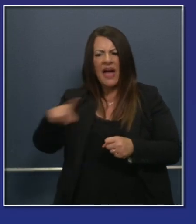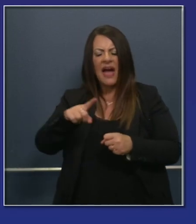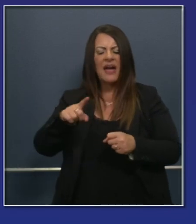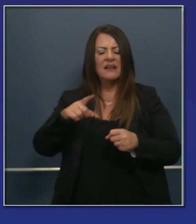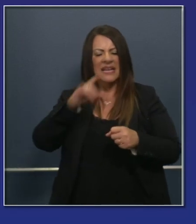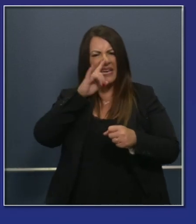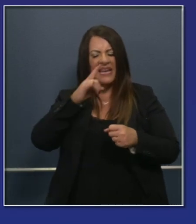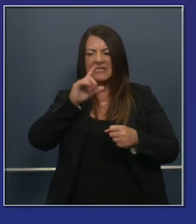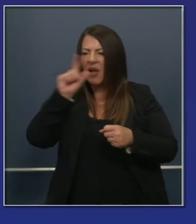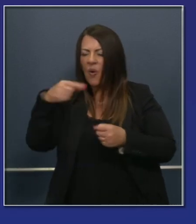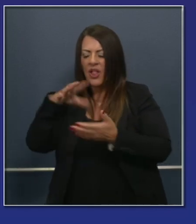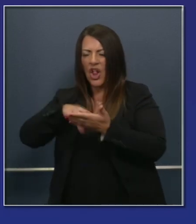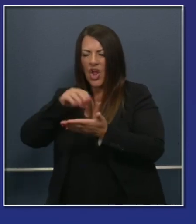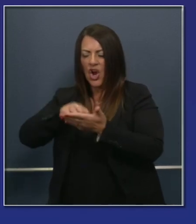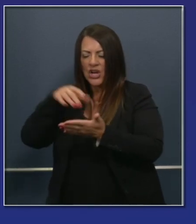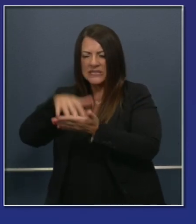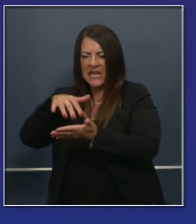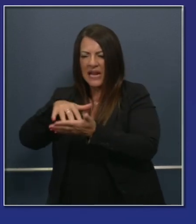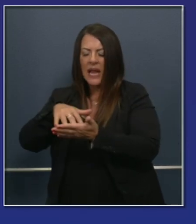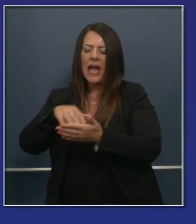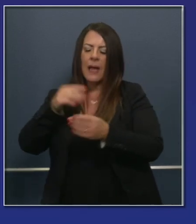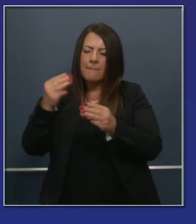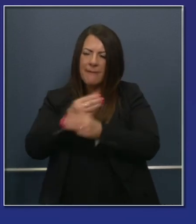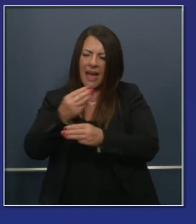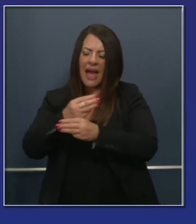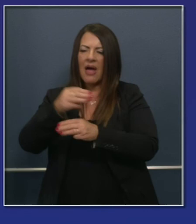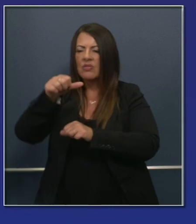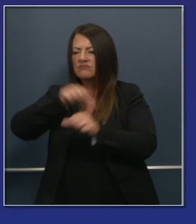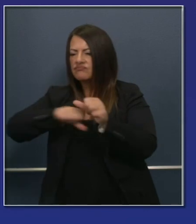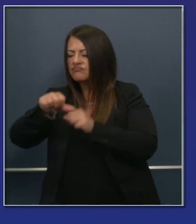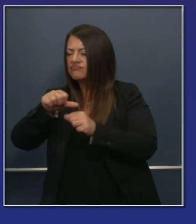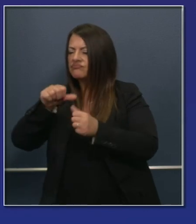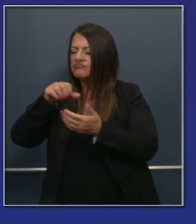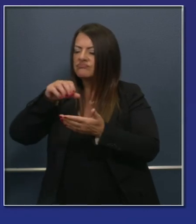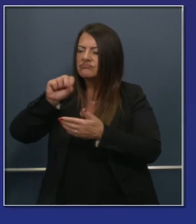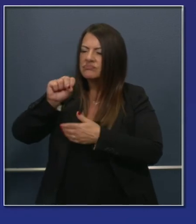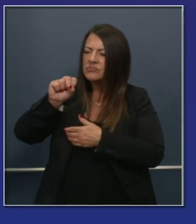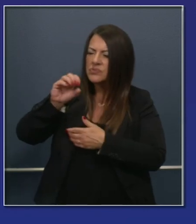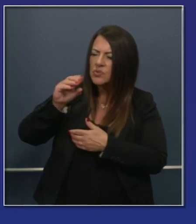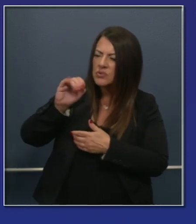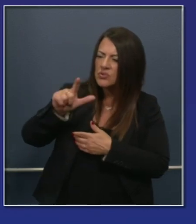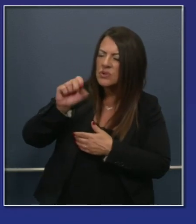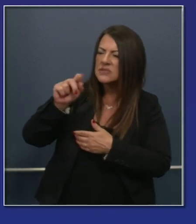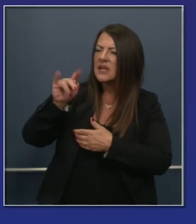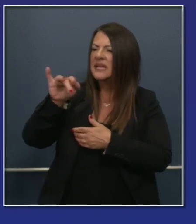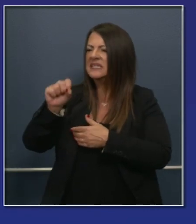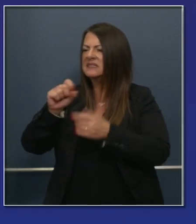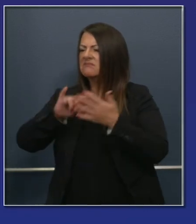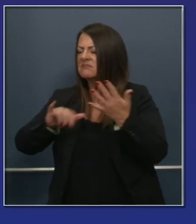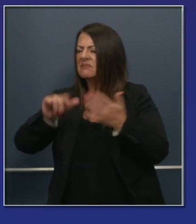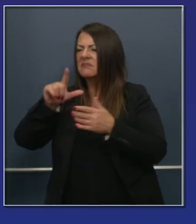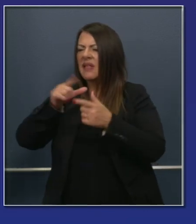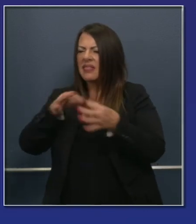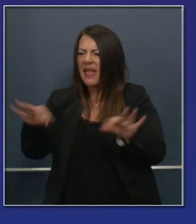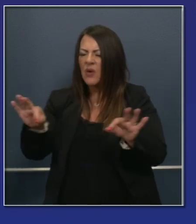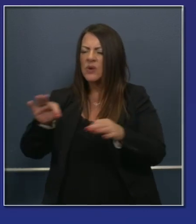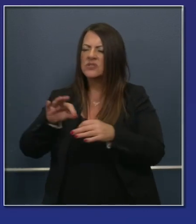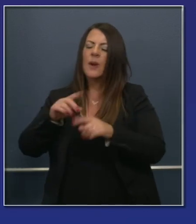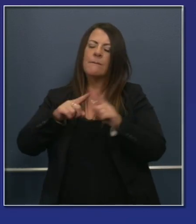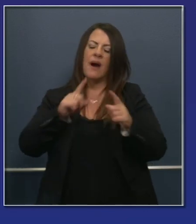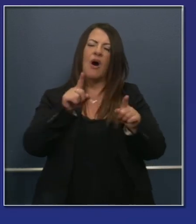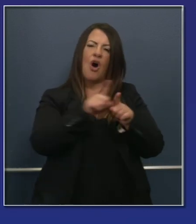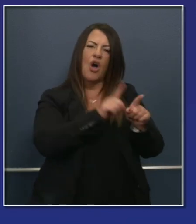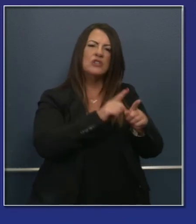side-by-side with math and social studies and science and English language arts in their curriculum.